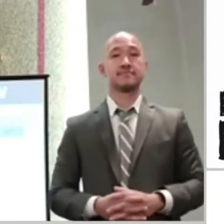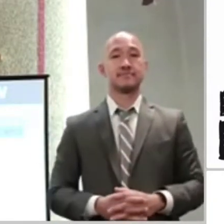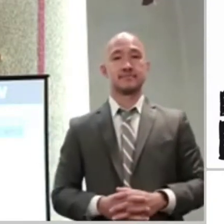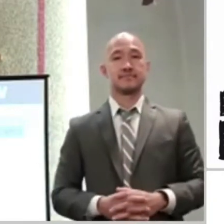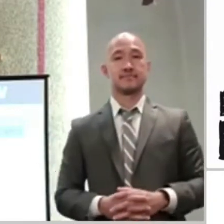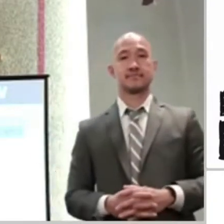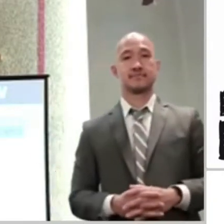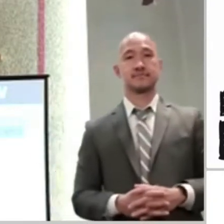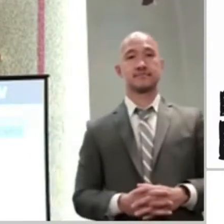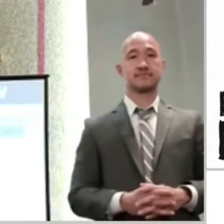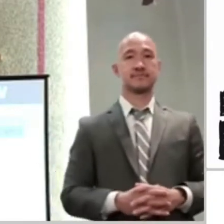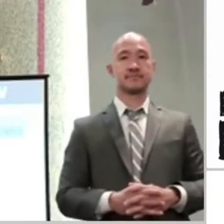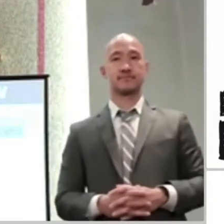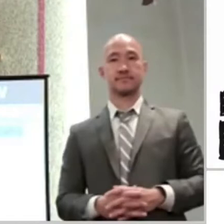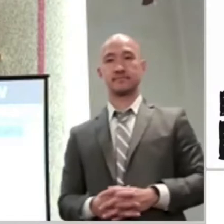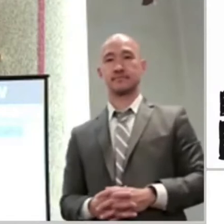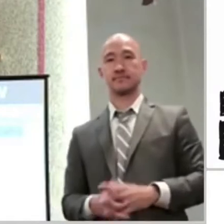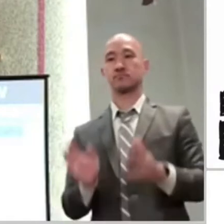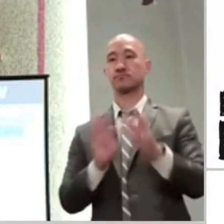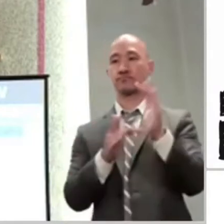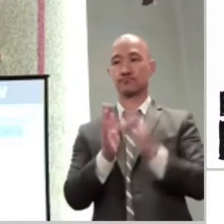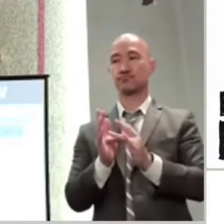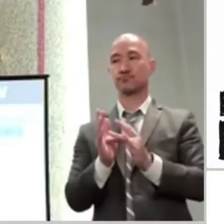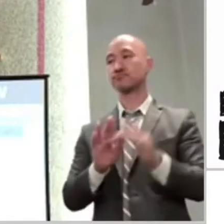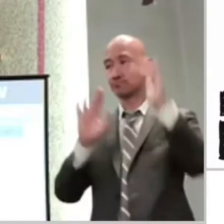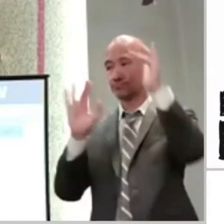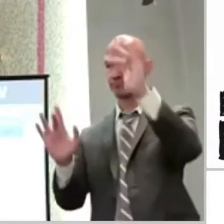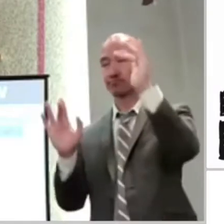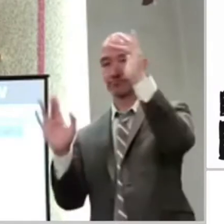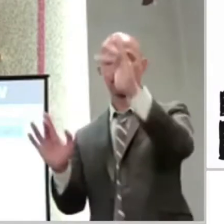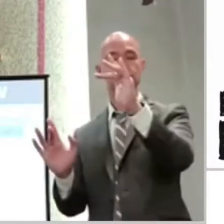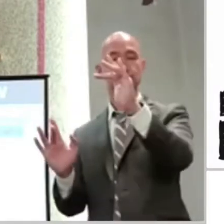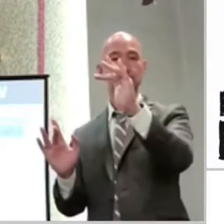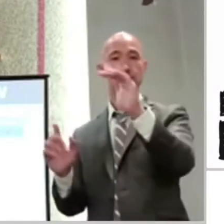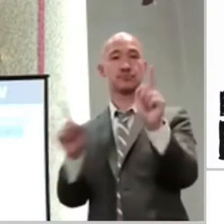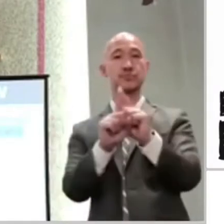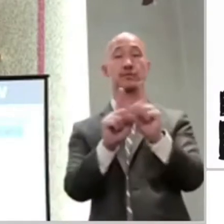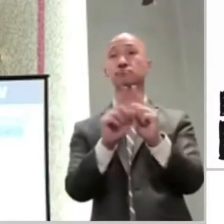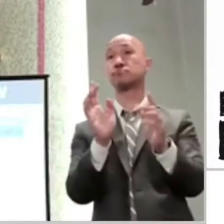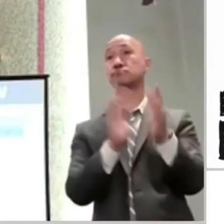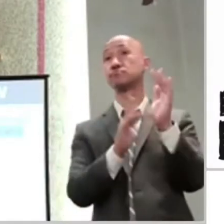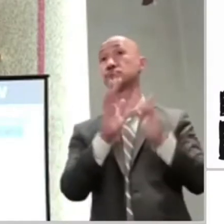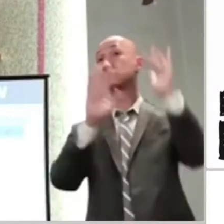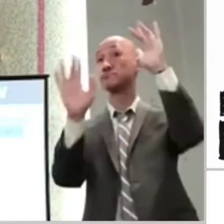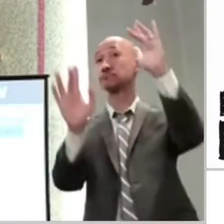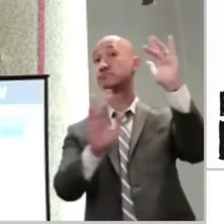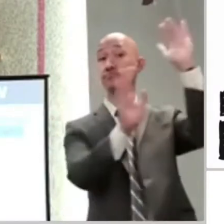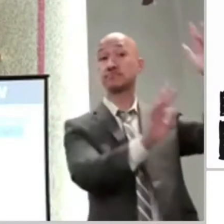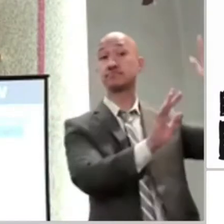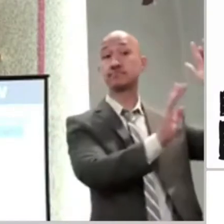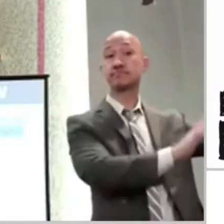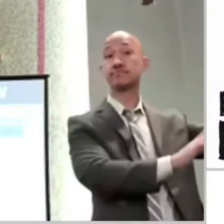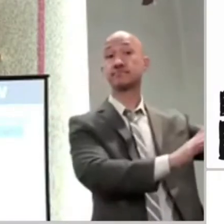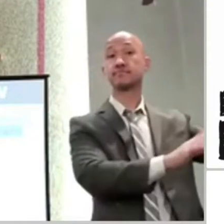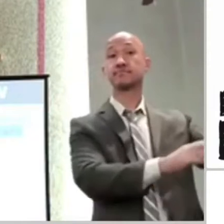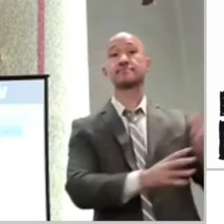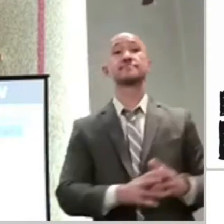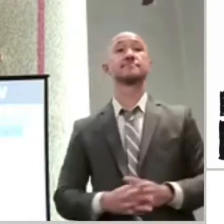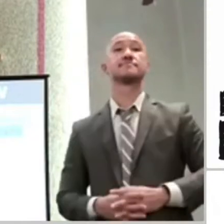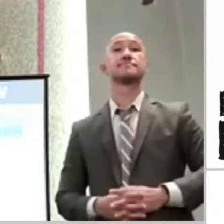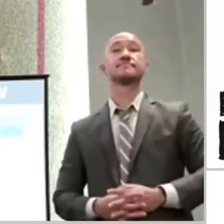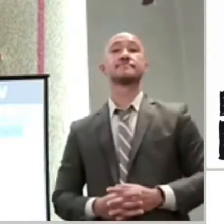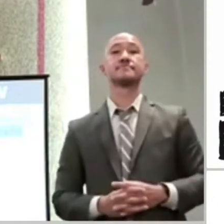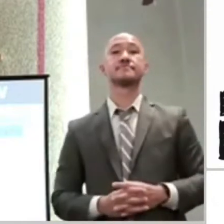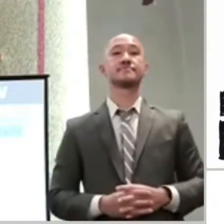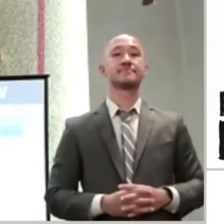Jesus does take pity on the man. I mean, he knows our plight. He knows our condition. That is why